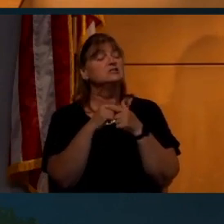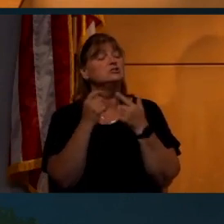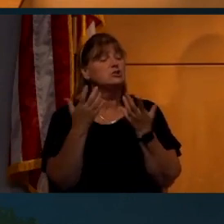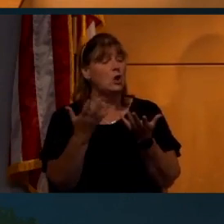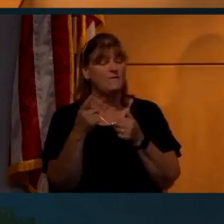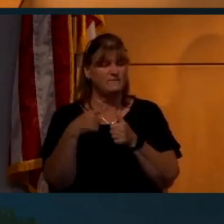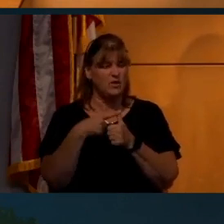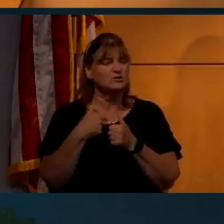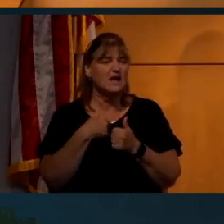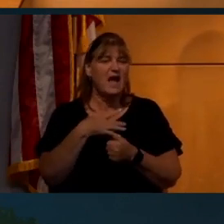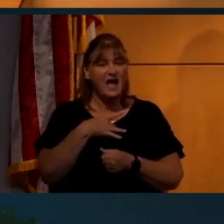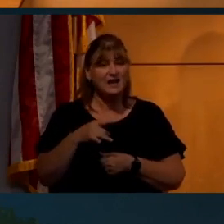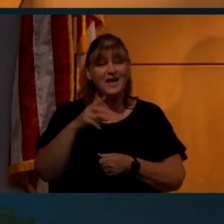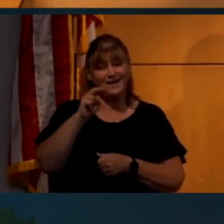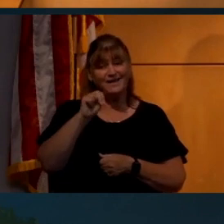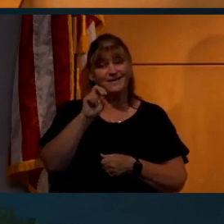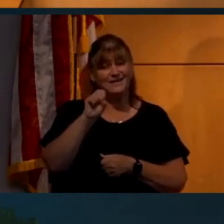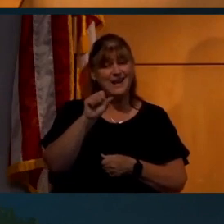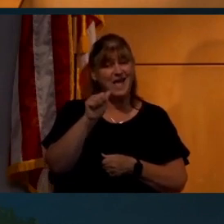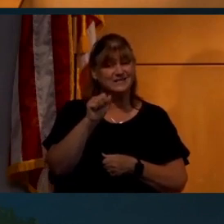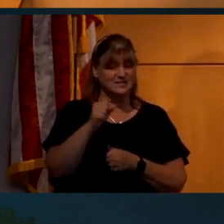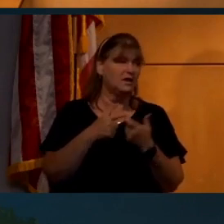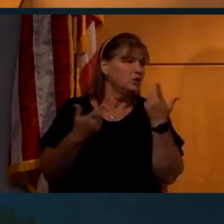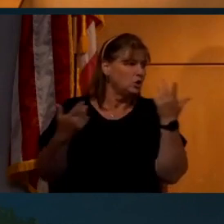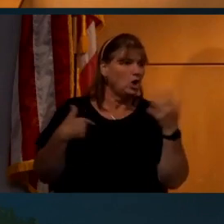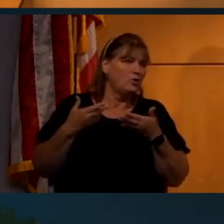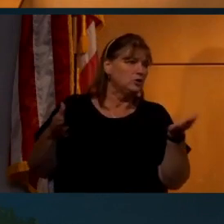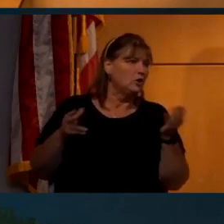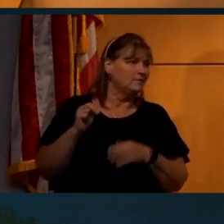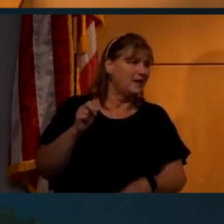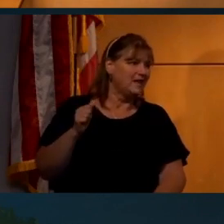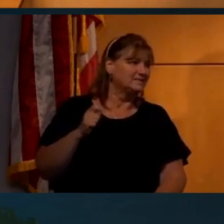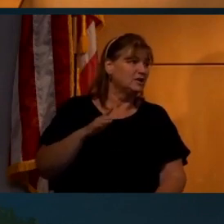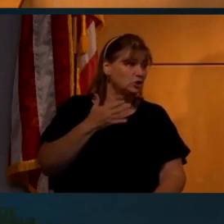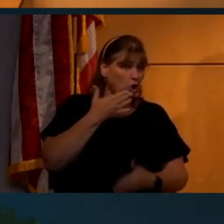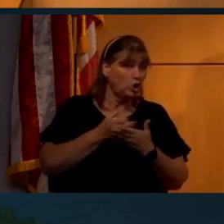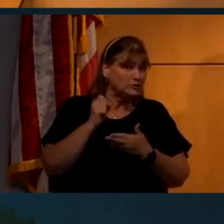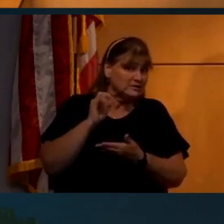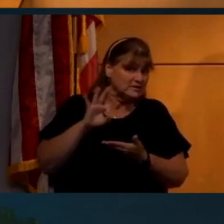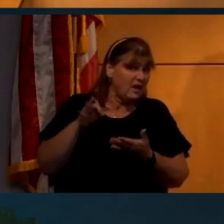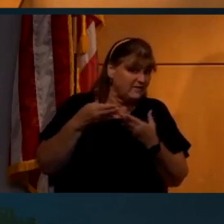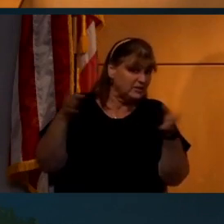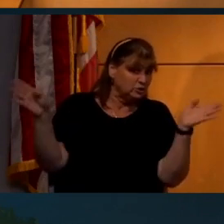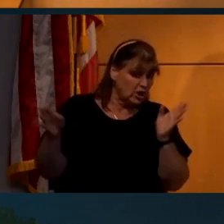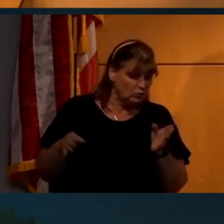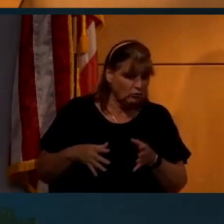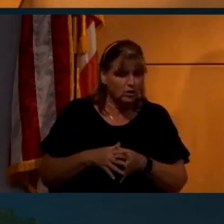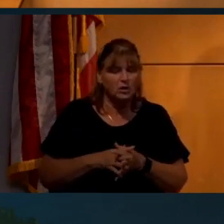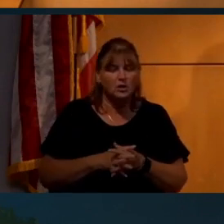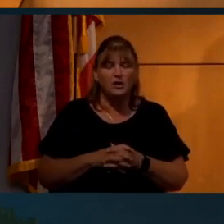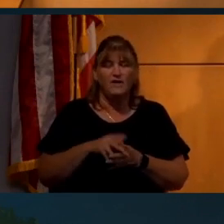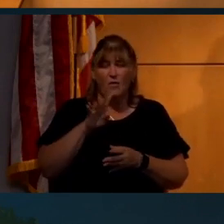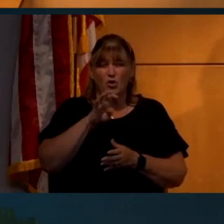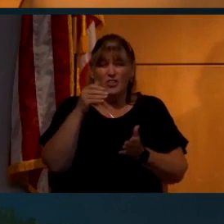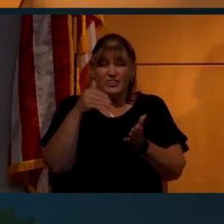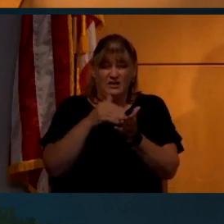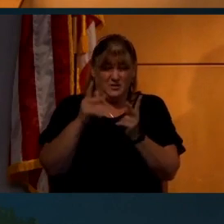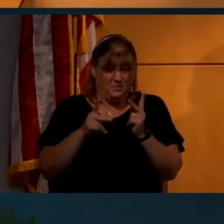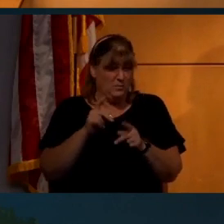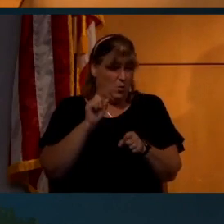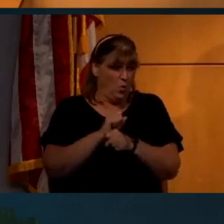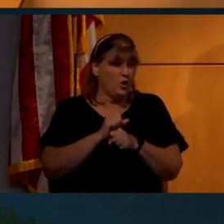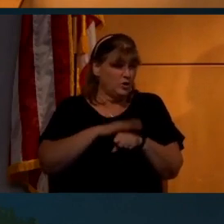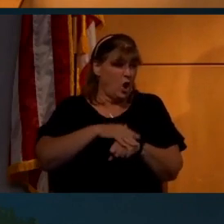of all, I kind of like NASA. In general, NASA is doing good stuff. 400,000 people